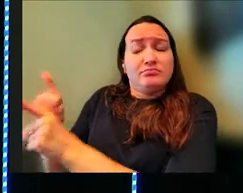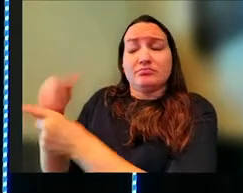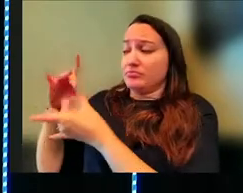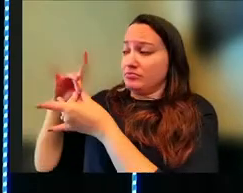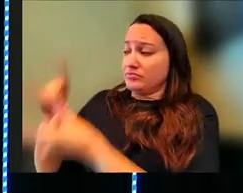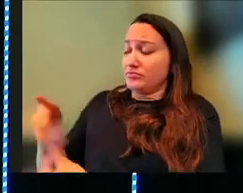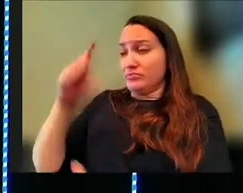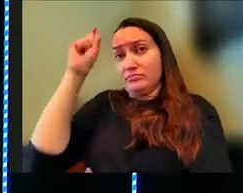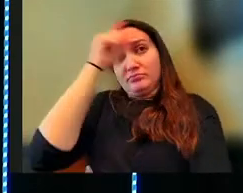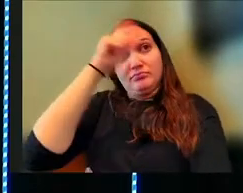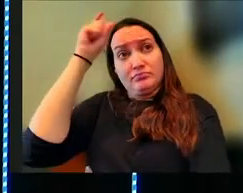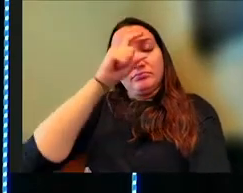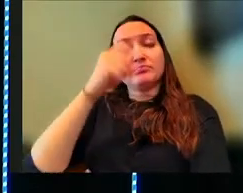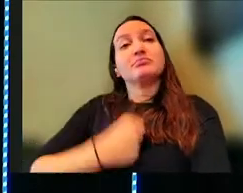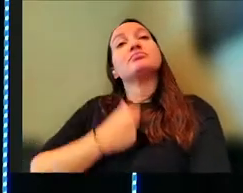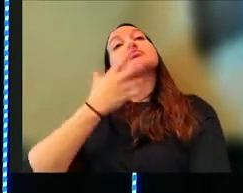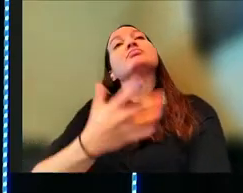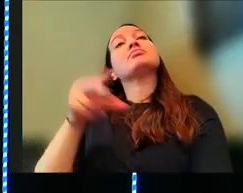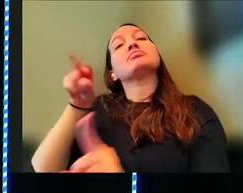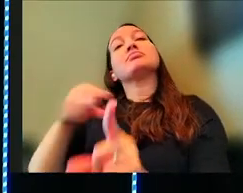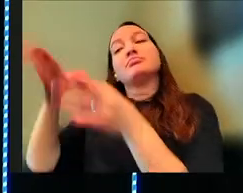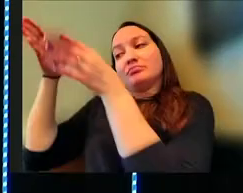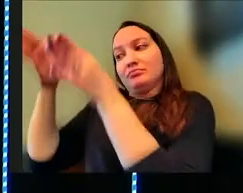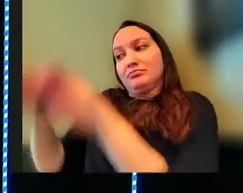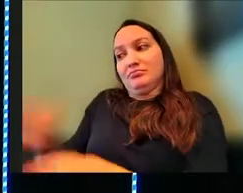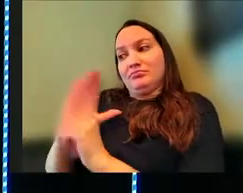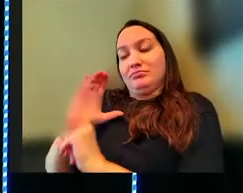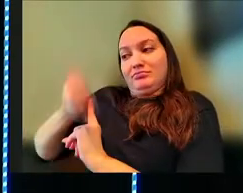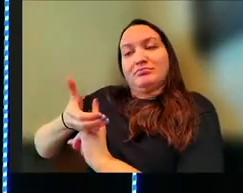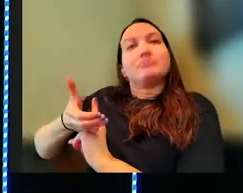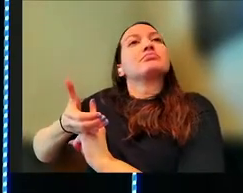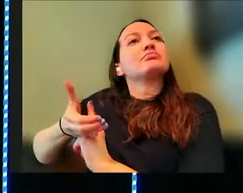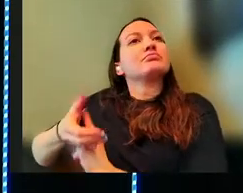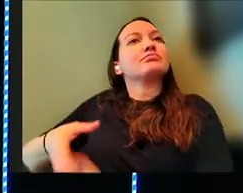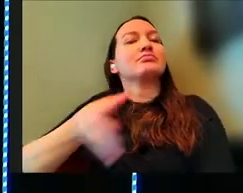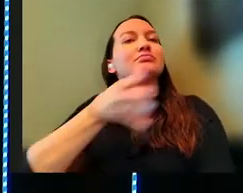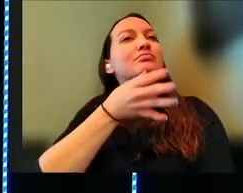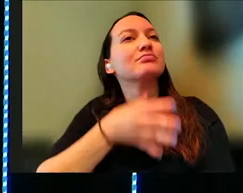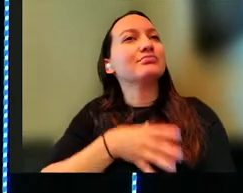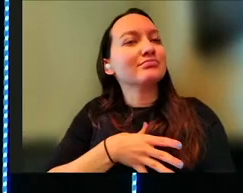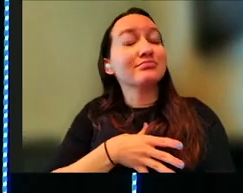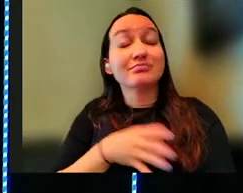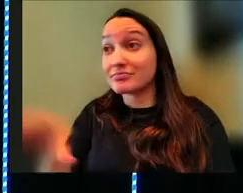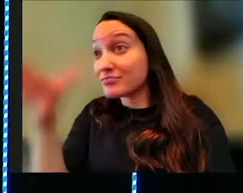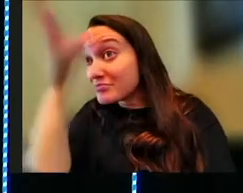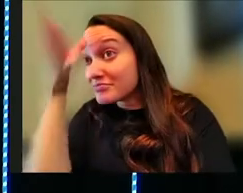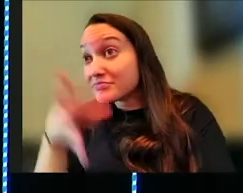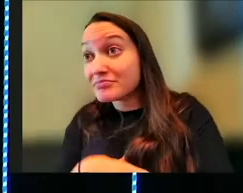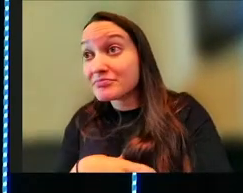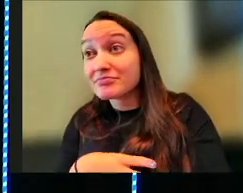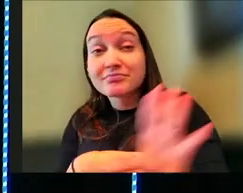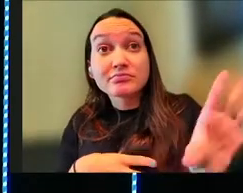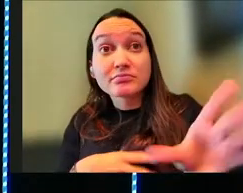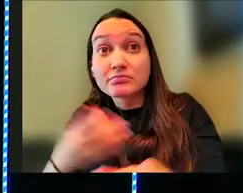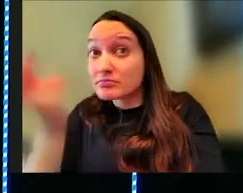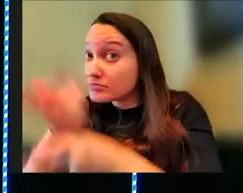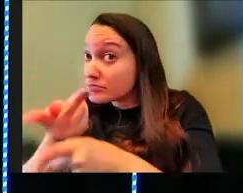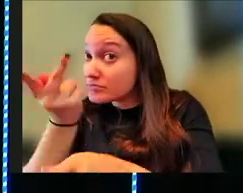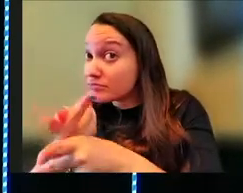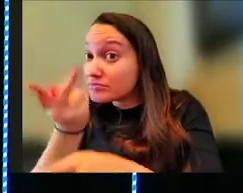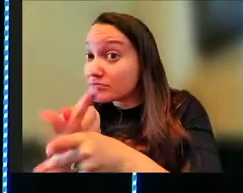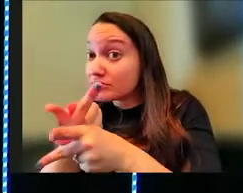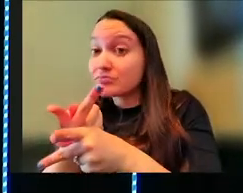wisdom, poetically personifying wisdom as a woman. So gentlemen, watch yourselves, okay?